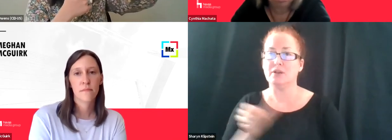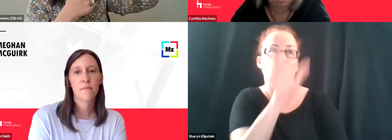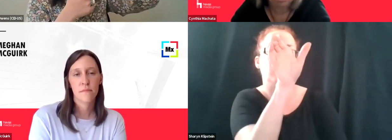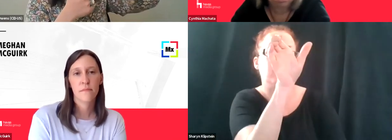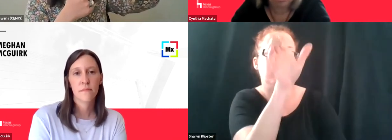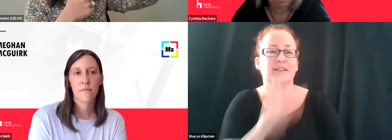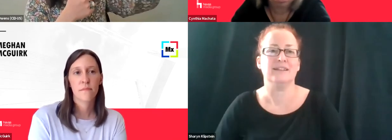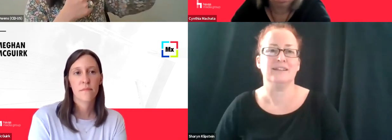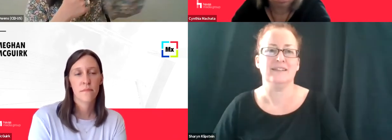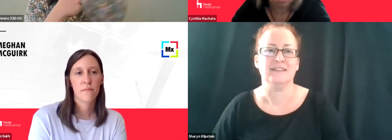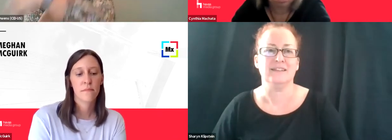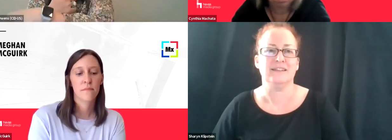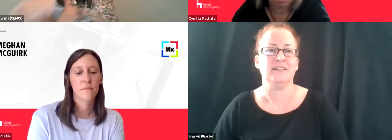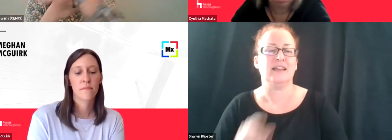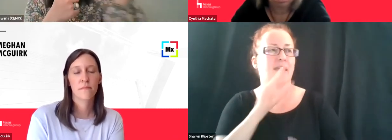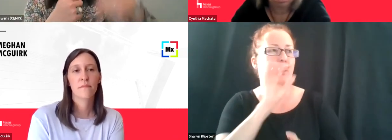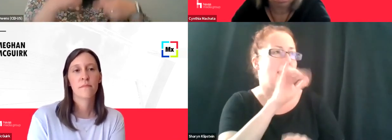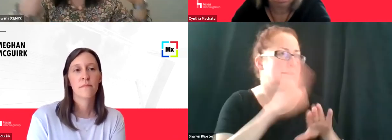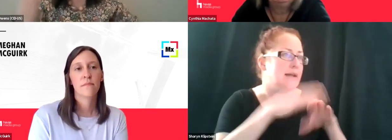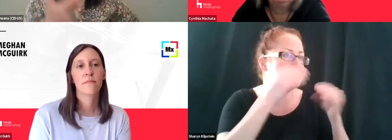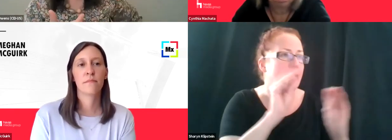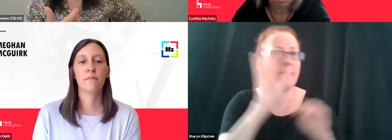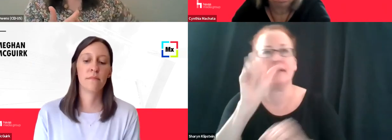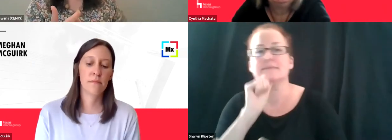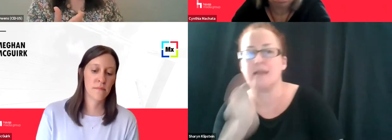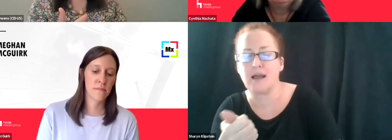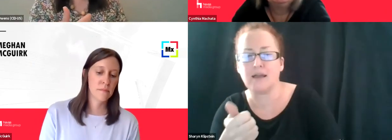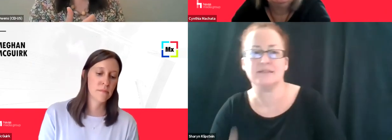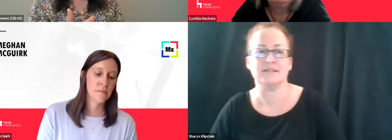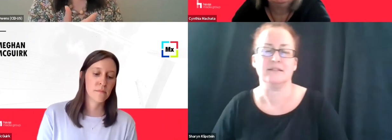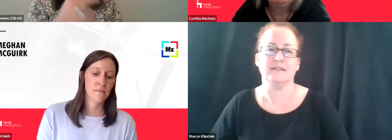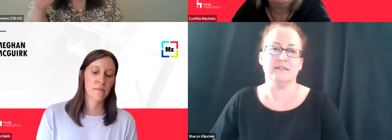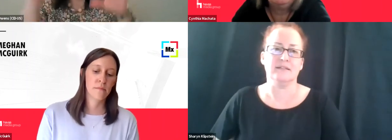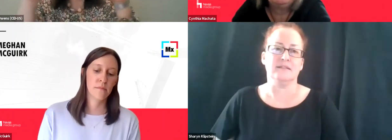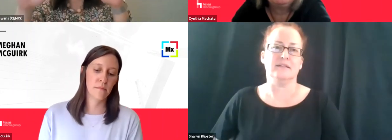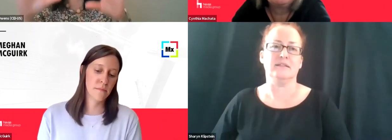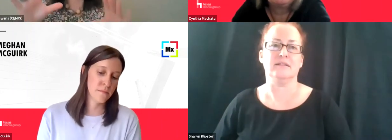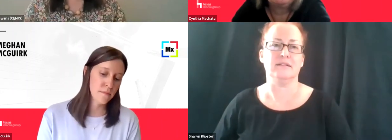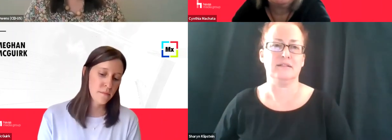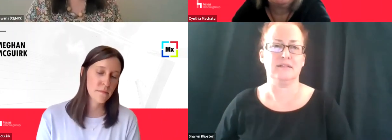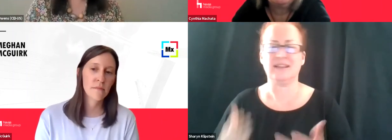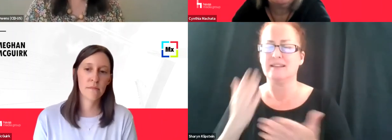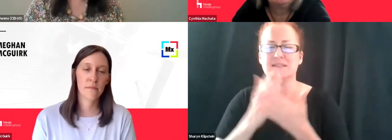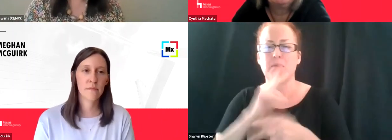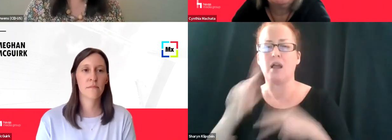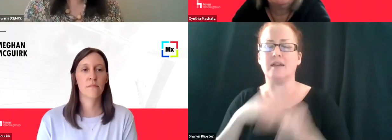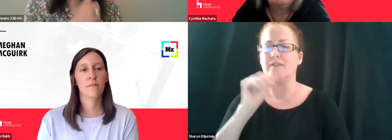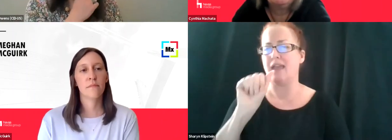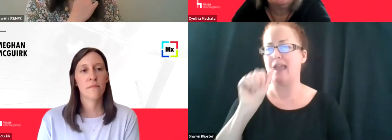uh, this is on sale and that is not on sale or whatever. Um, through some kind of AR app,